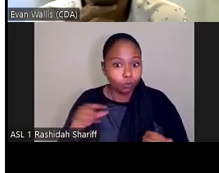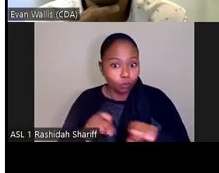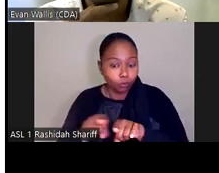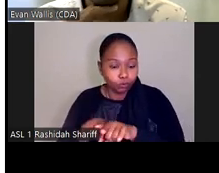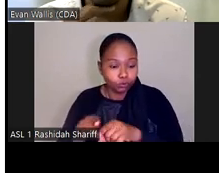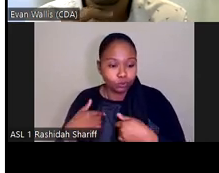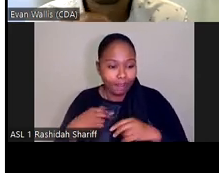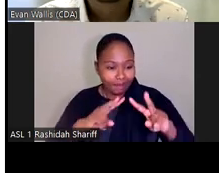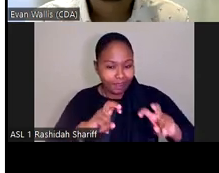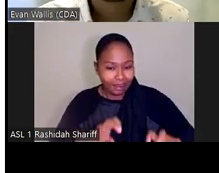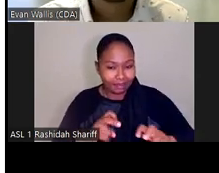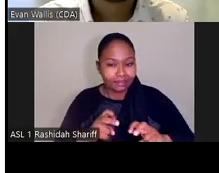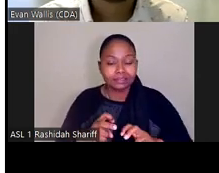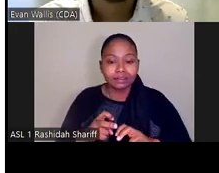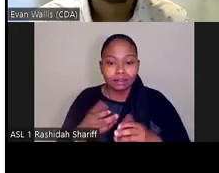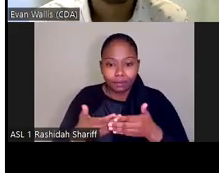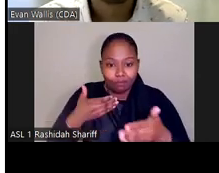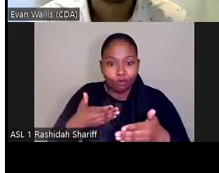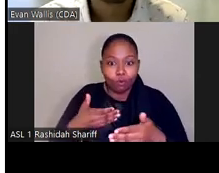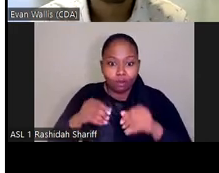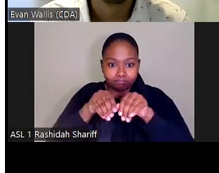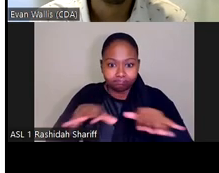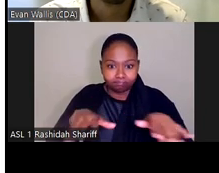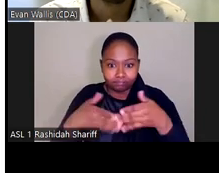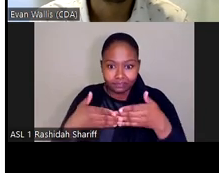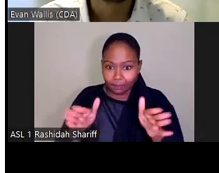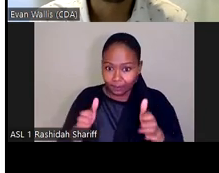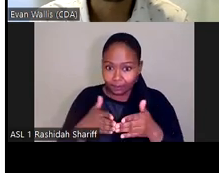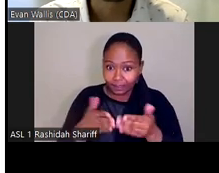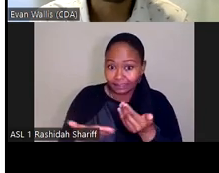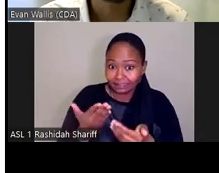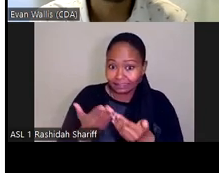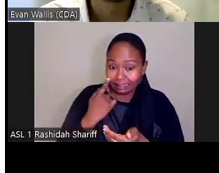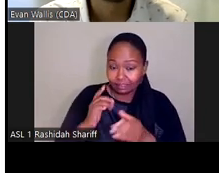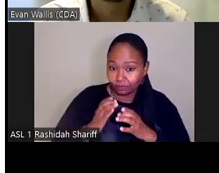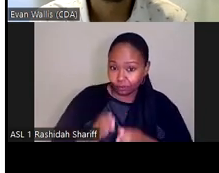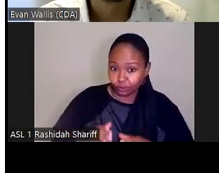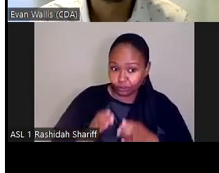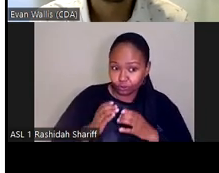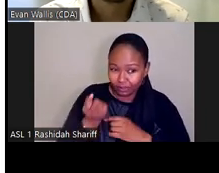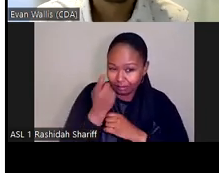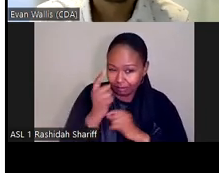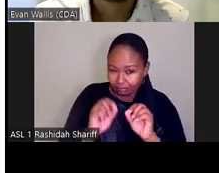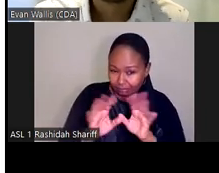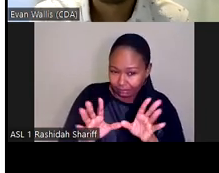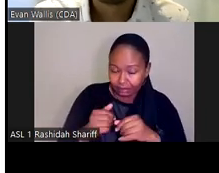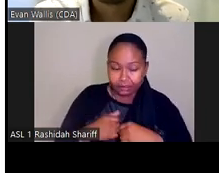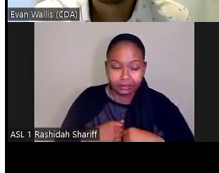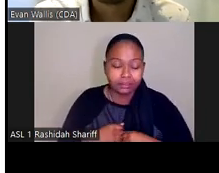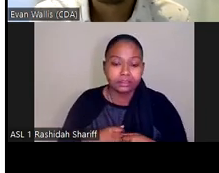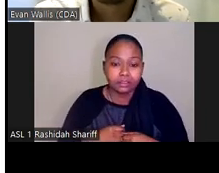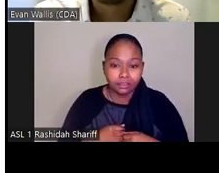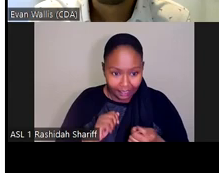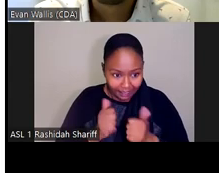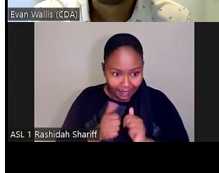analysis before making the data public. So it's easier for consumers to understand the context of these data. So it's easier for consumers to understand how